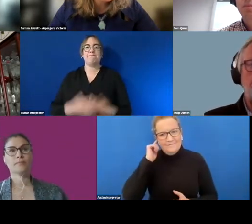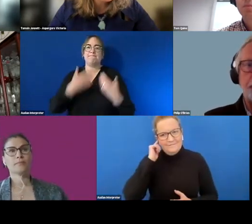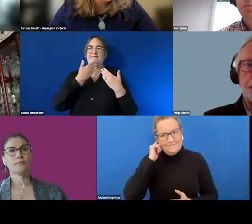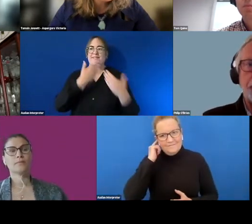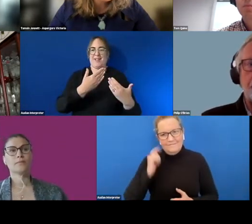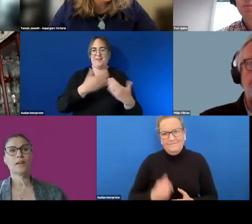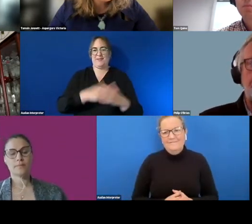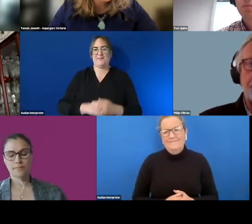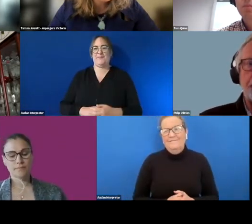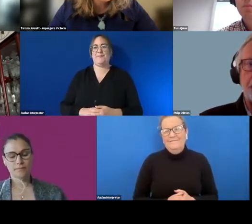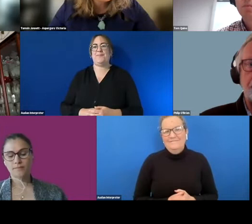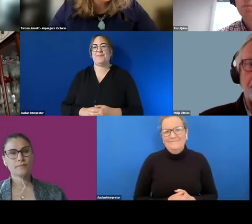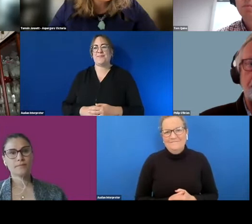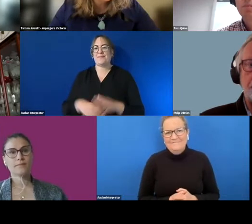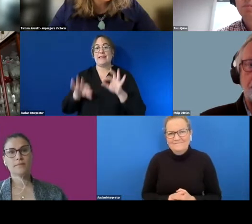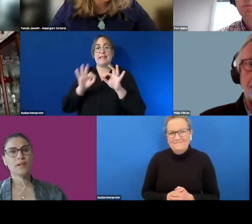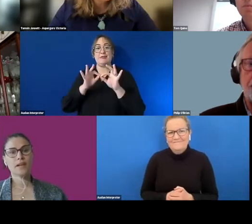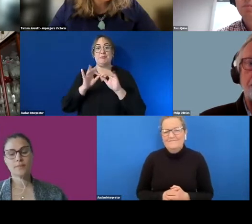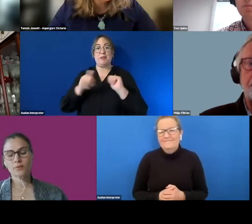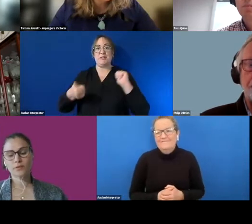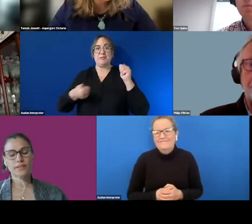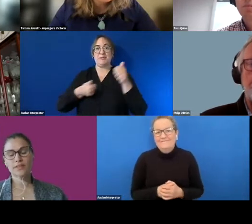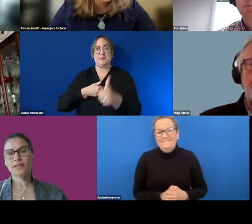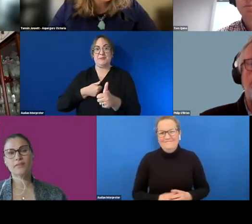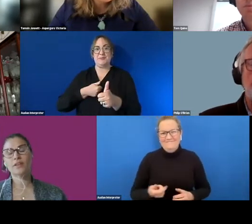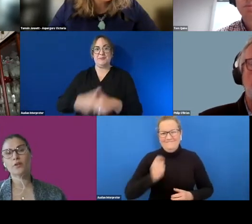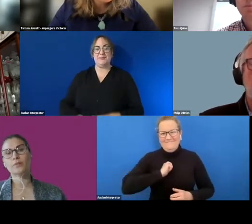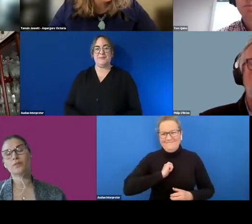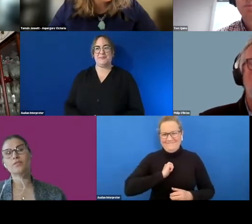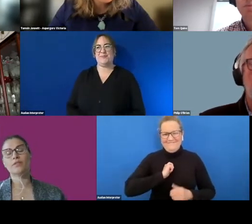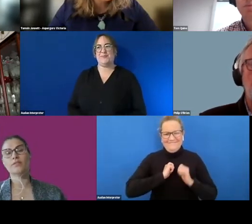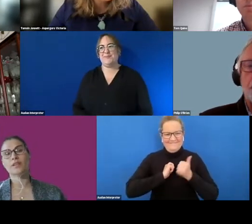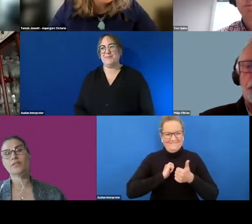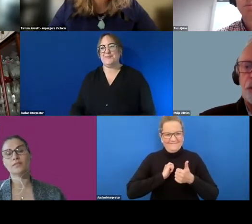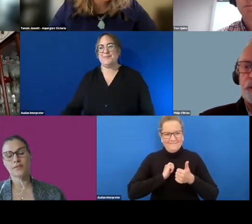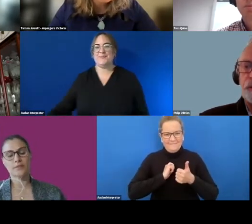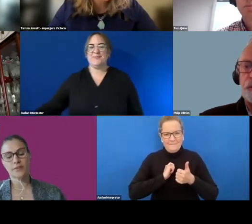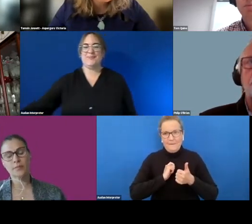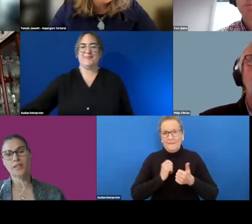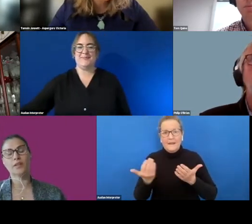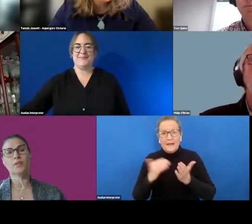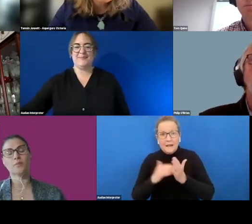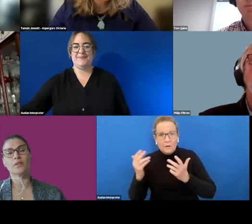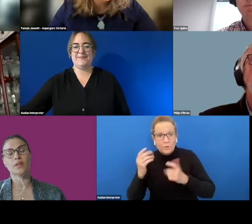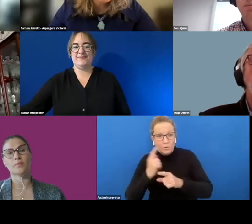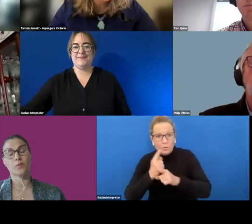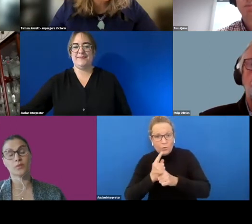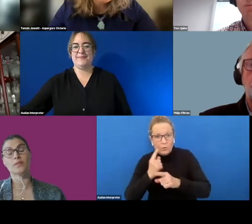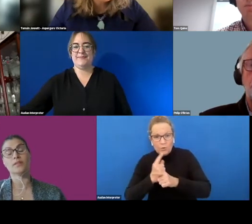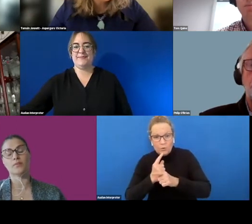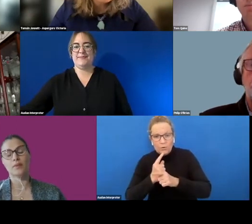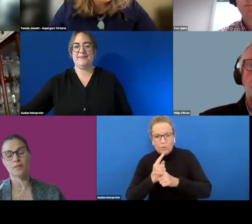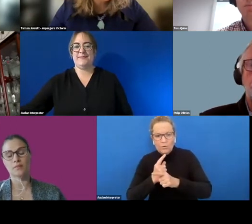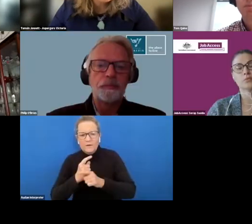to contribute to the answer to that question yeah absolutely just having open honest conversations from the very beginning with with um